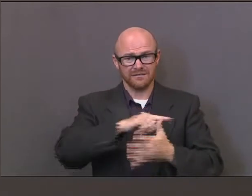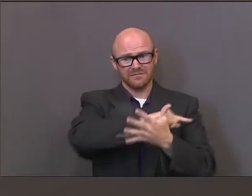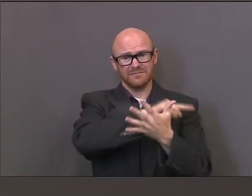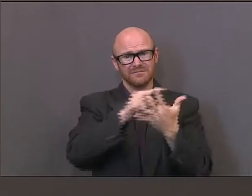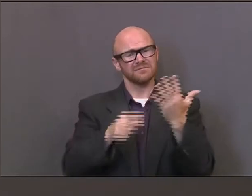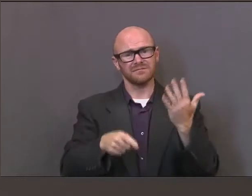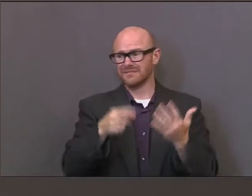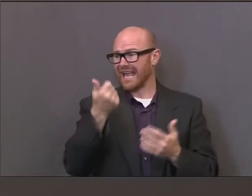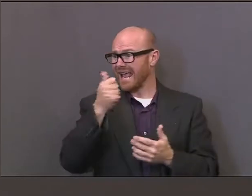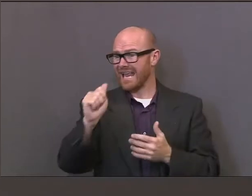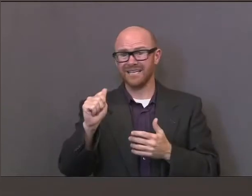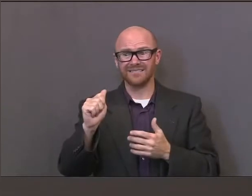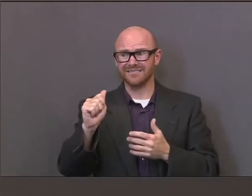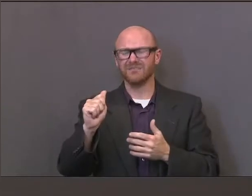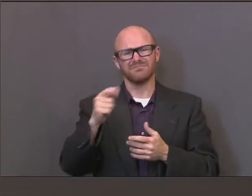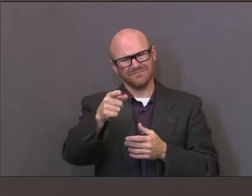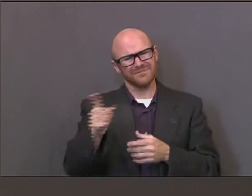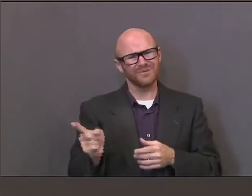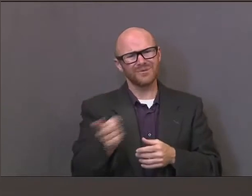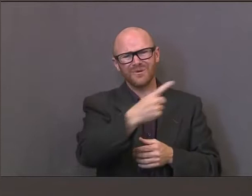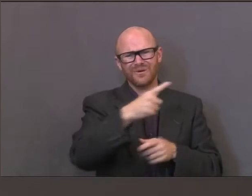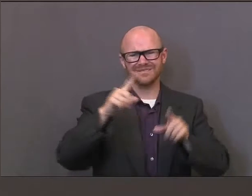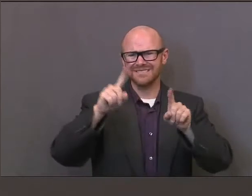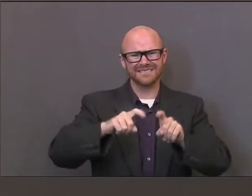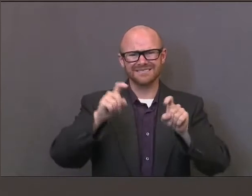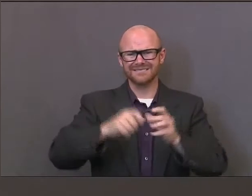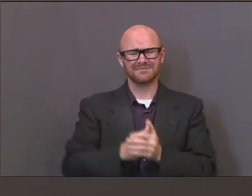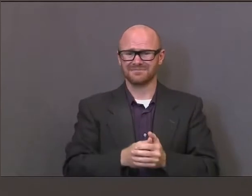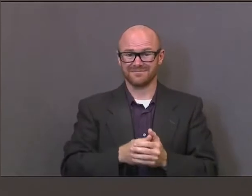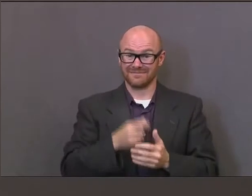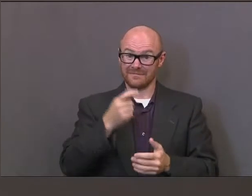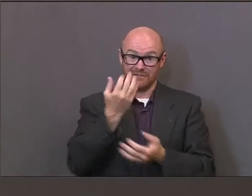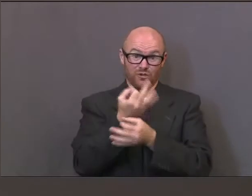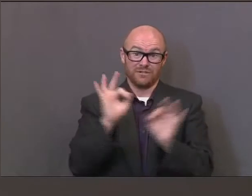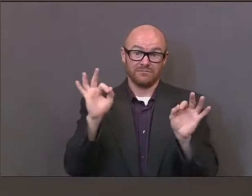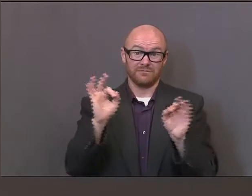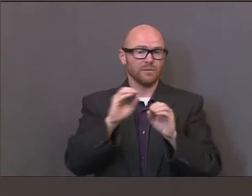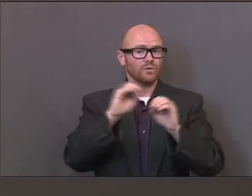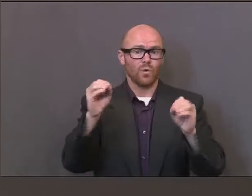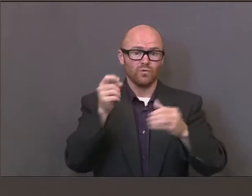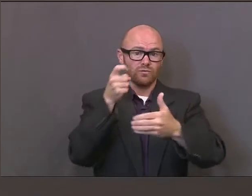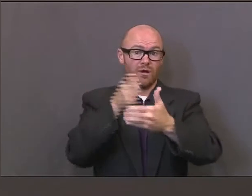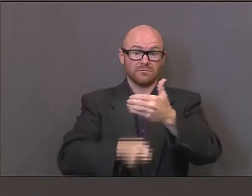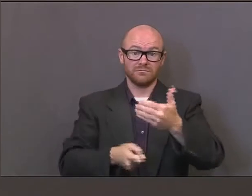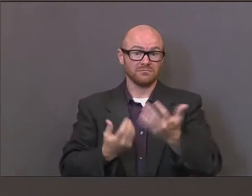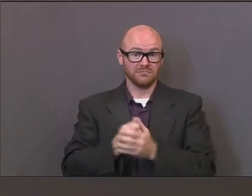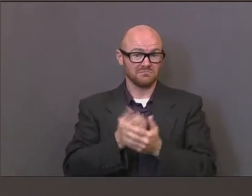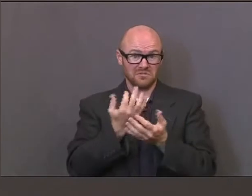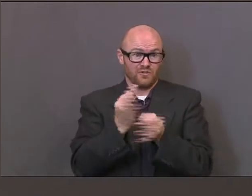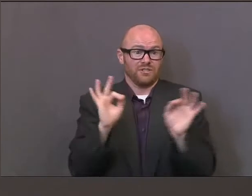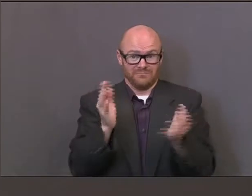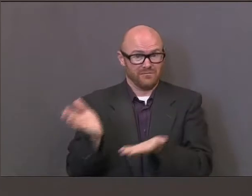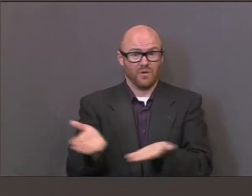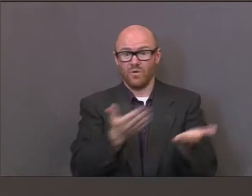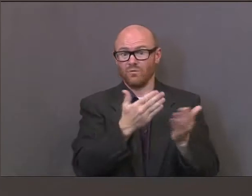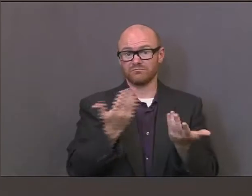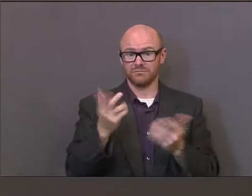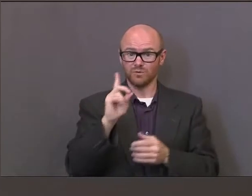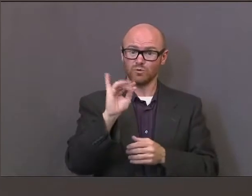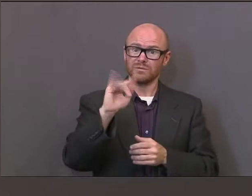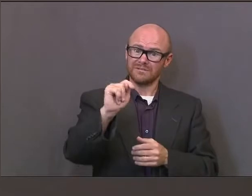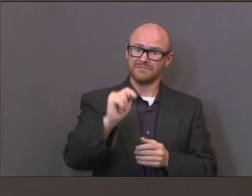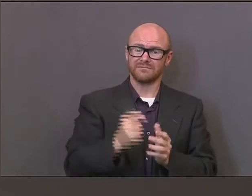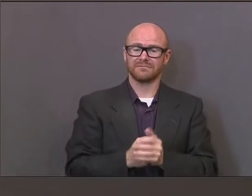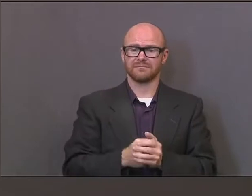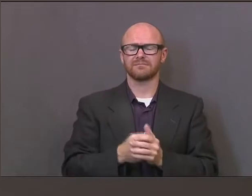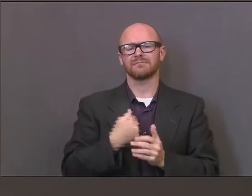then go get tested. And it doesn't cost anything. For most people, it's no cost, and it's easy to do, and